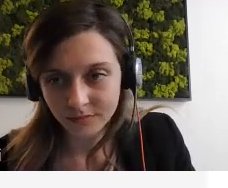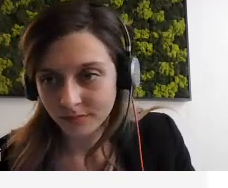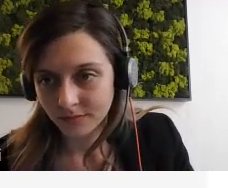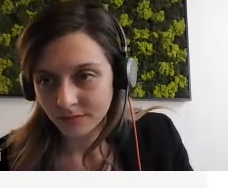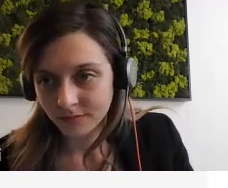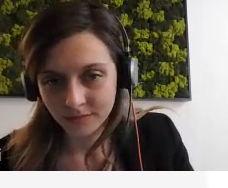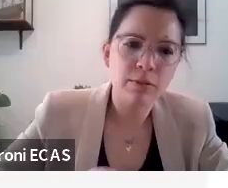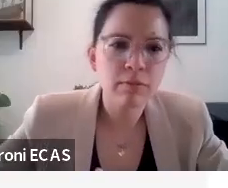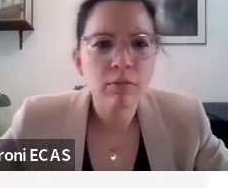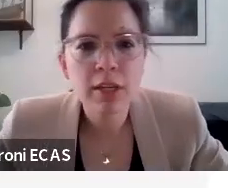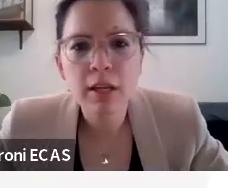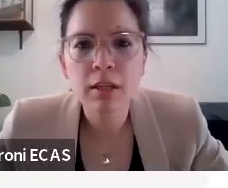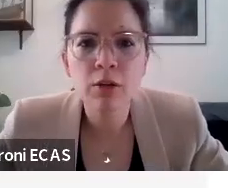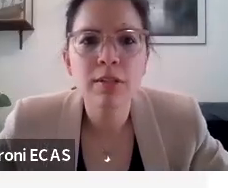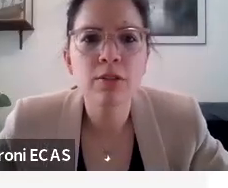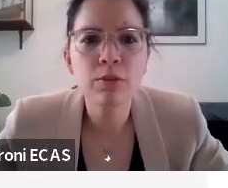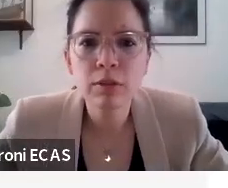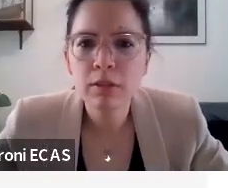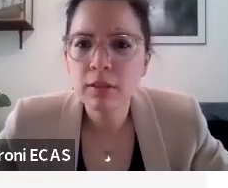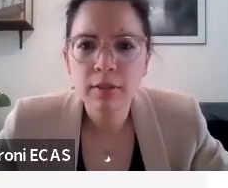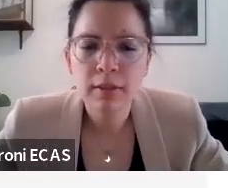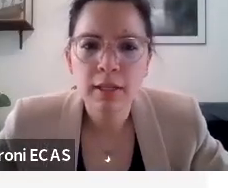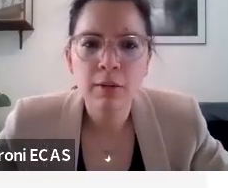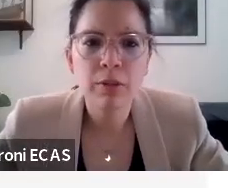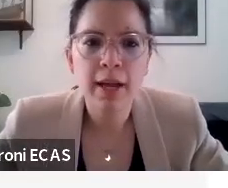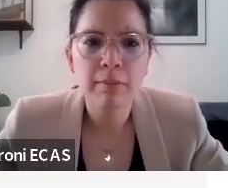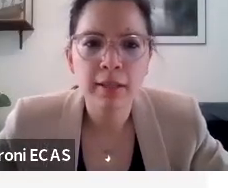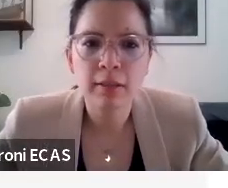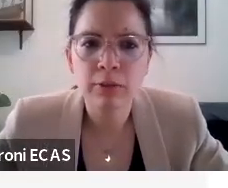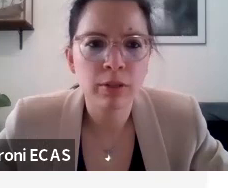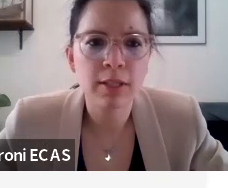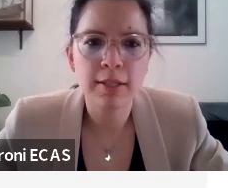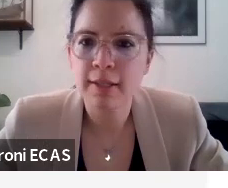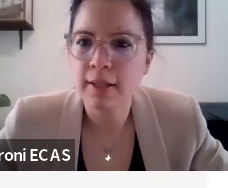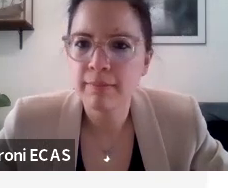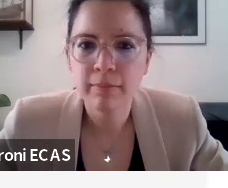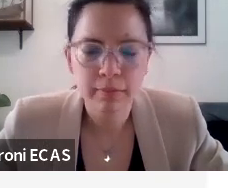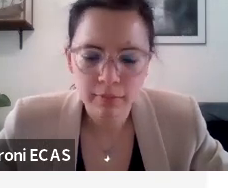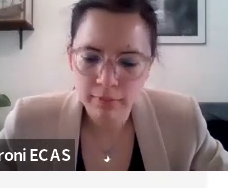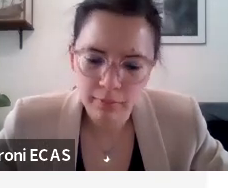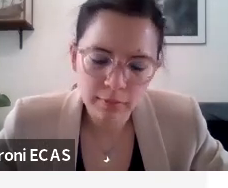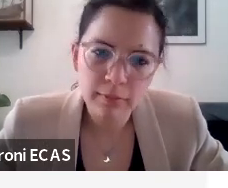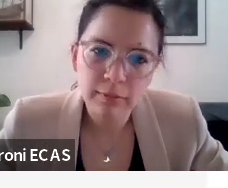Yeah, so we can close it soon. And then we'll hand back the floor to Cristina.